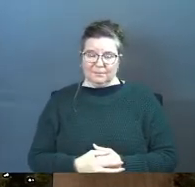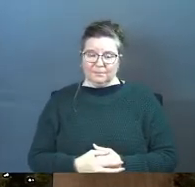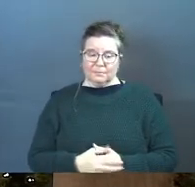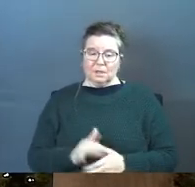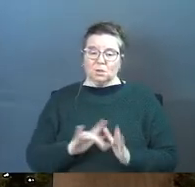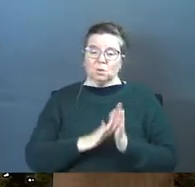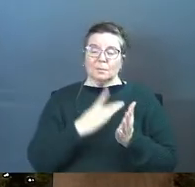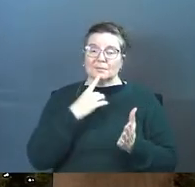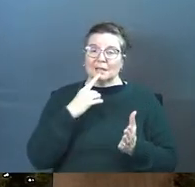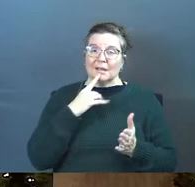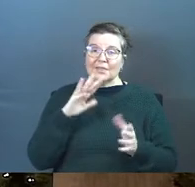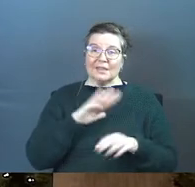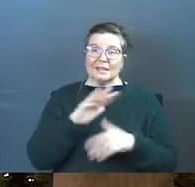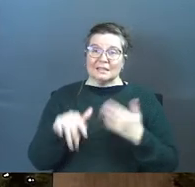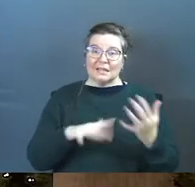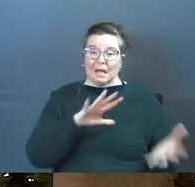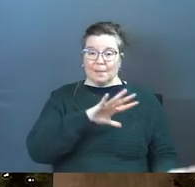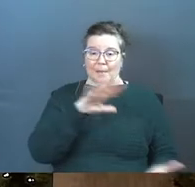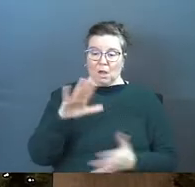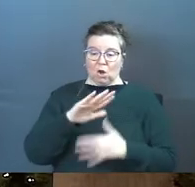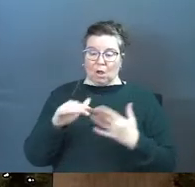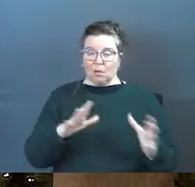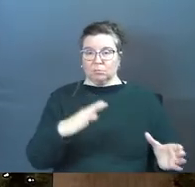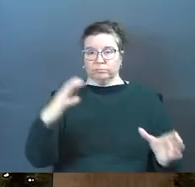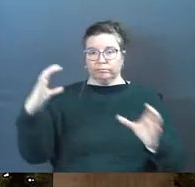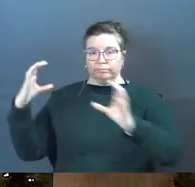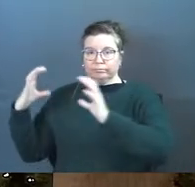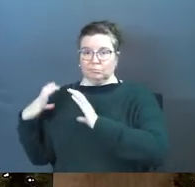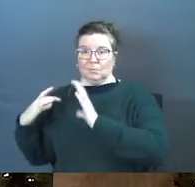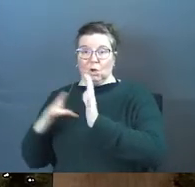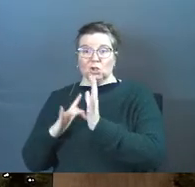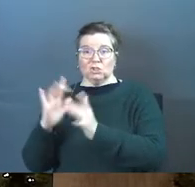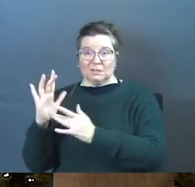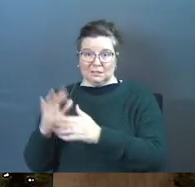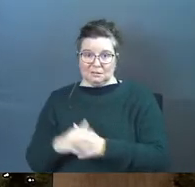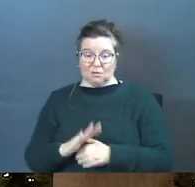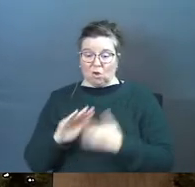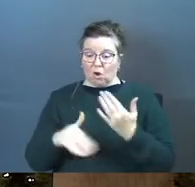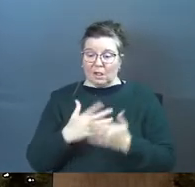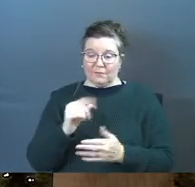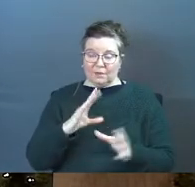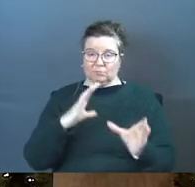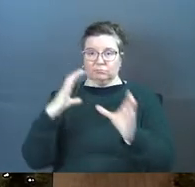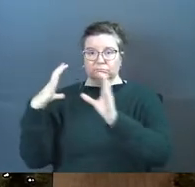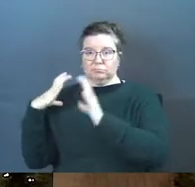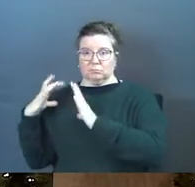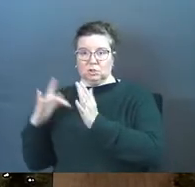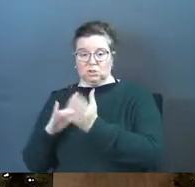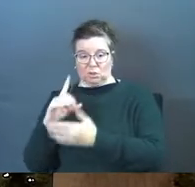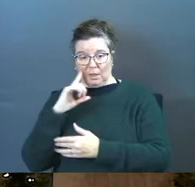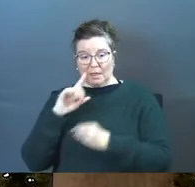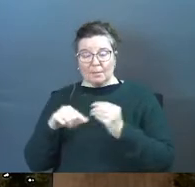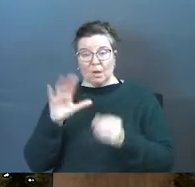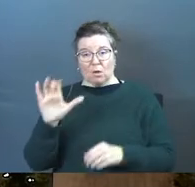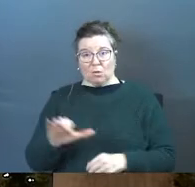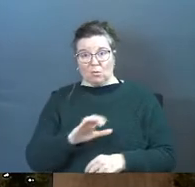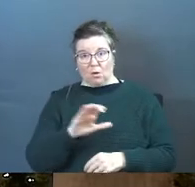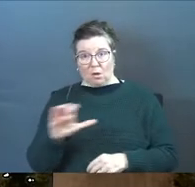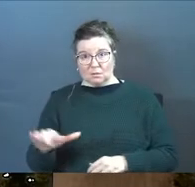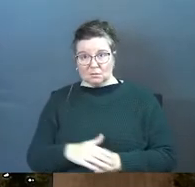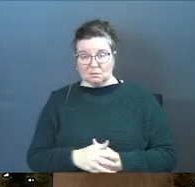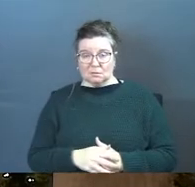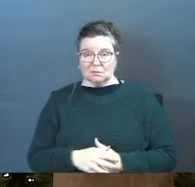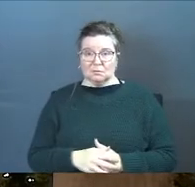the scripture says that the entire pile and all of it was put on Jesus all of it was put on Jesus you think about the cross